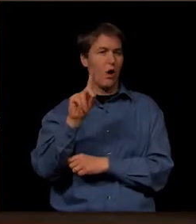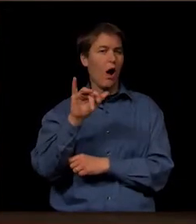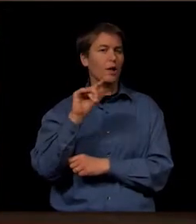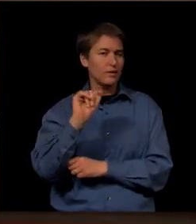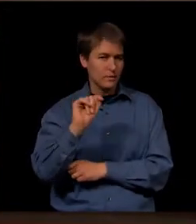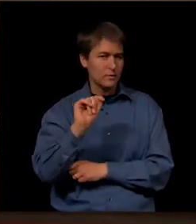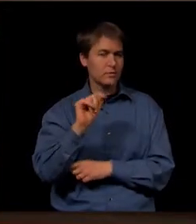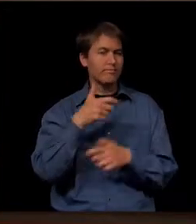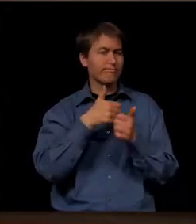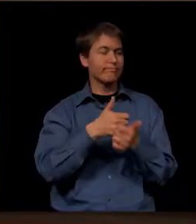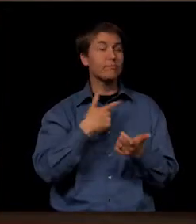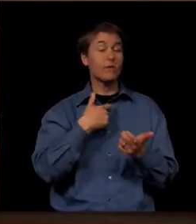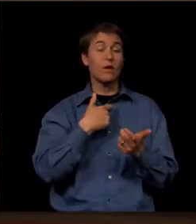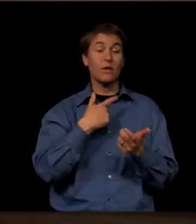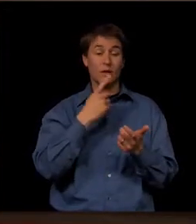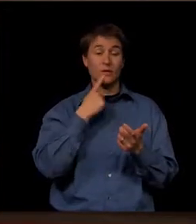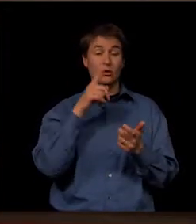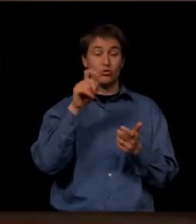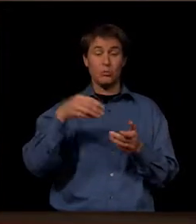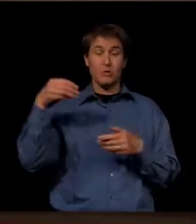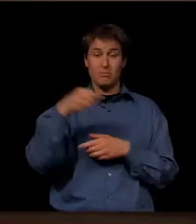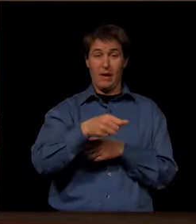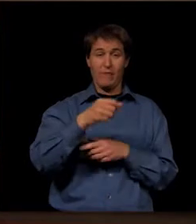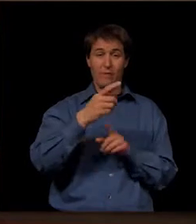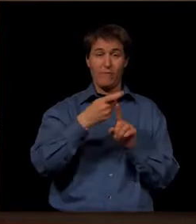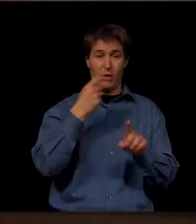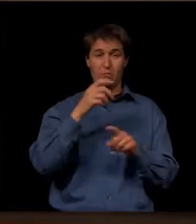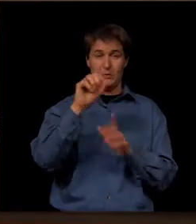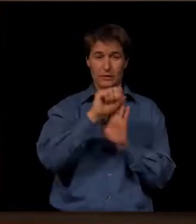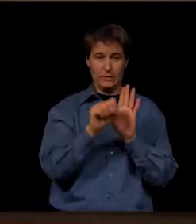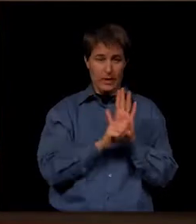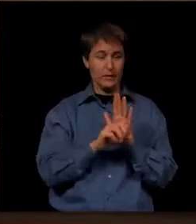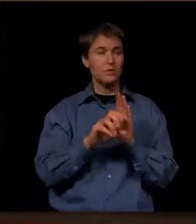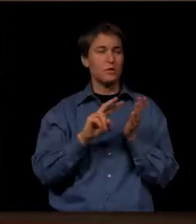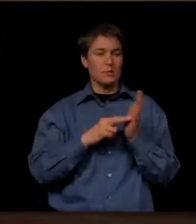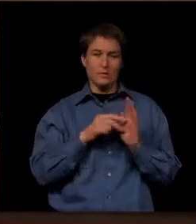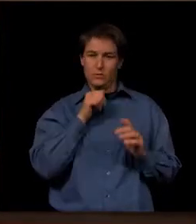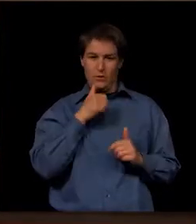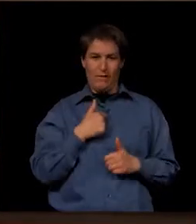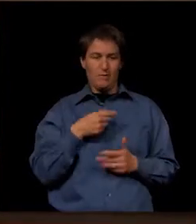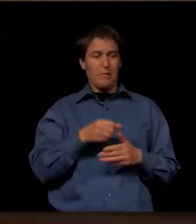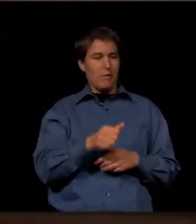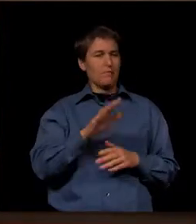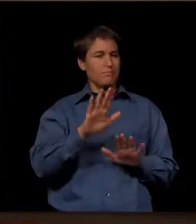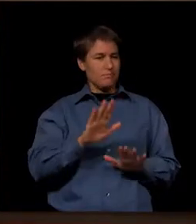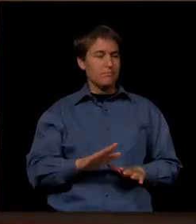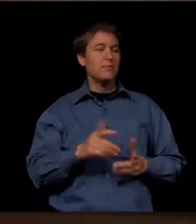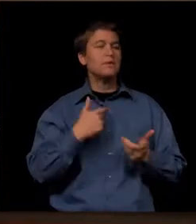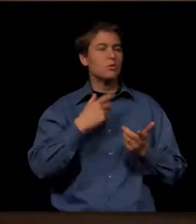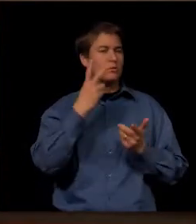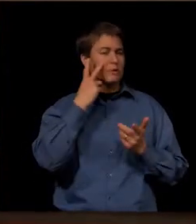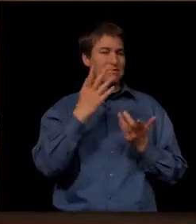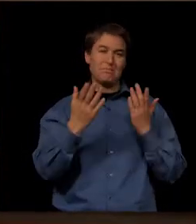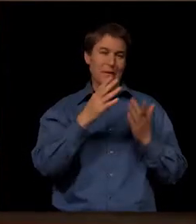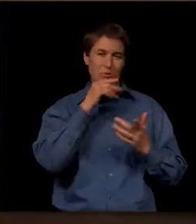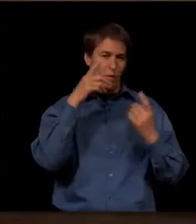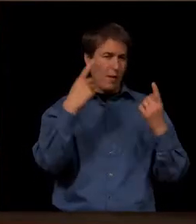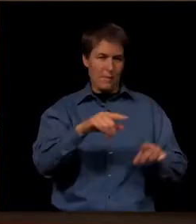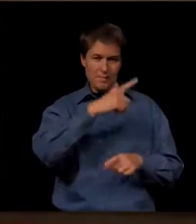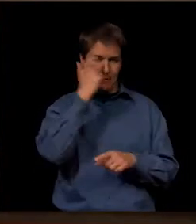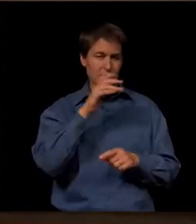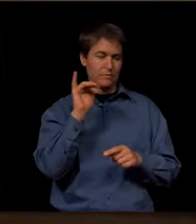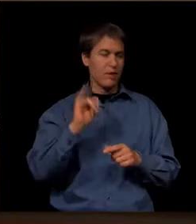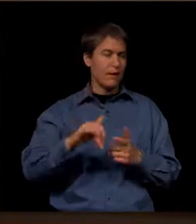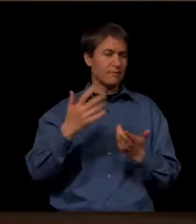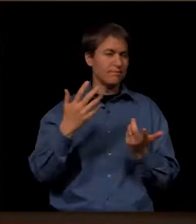They finally stuck in that it should be paid for by the state, so it's not an unfunded mandate. So we'll see how that works out. It may not come about because of that.